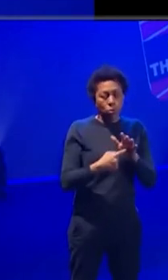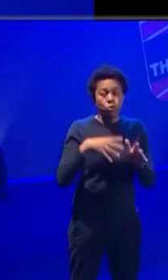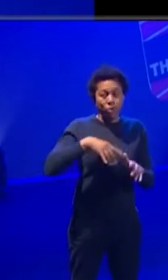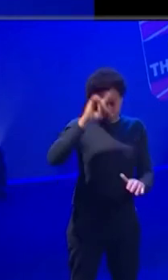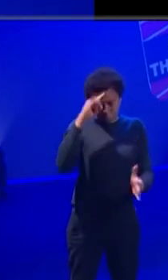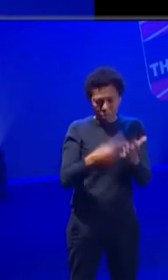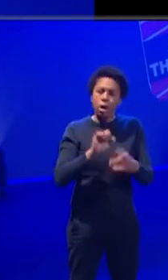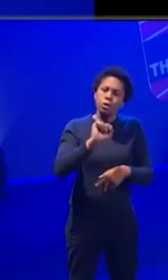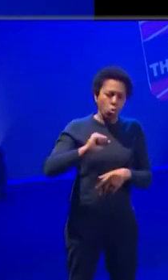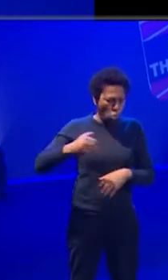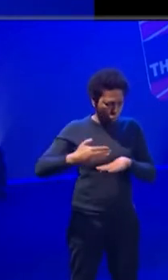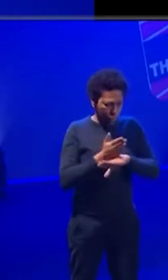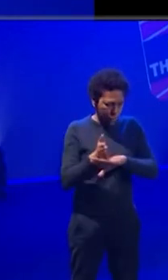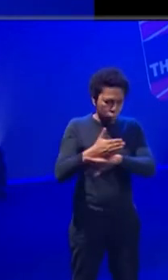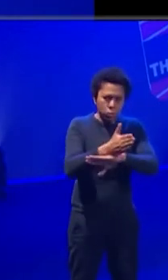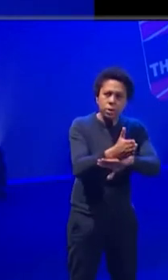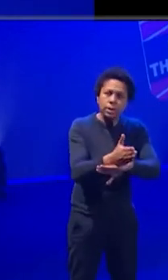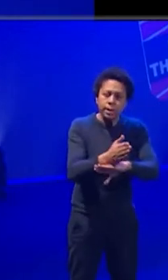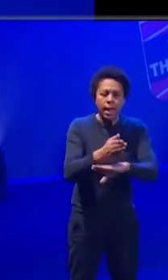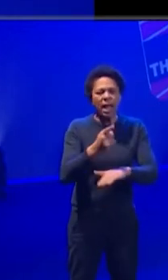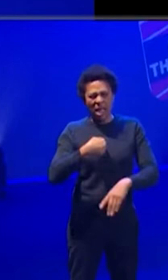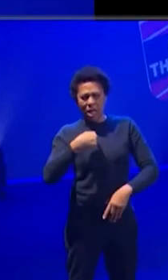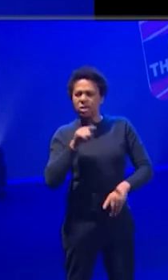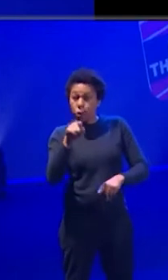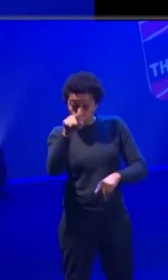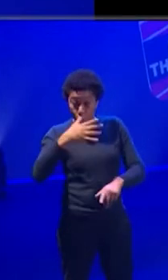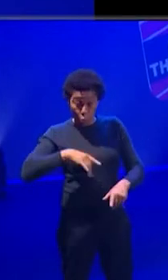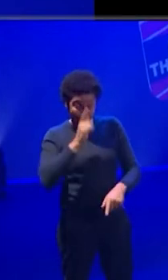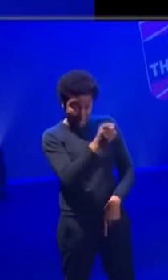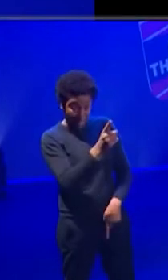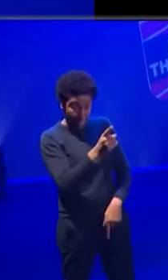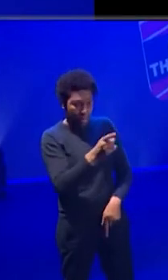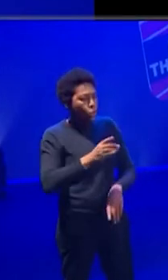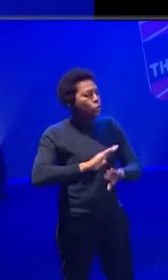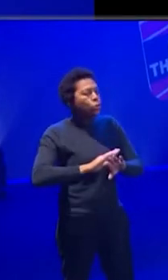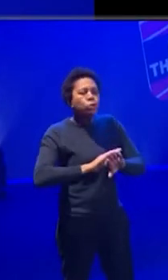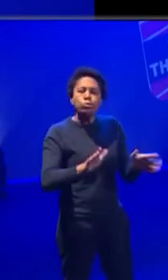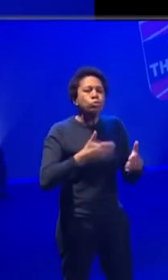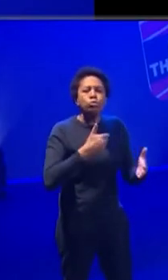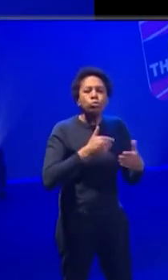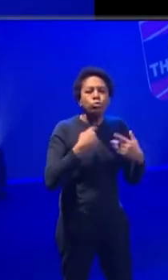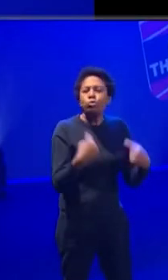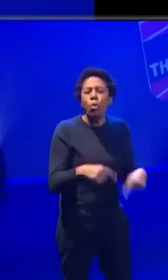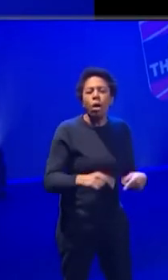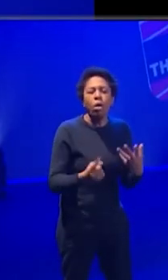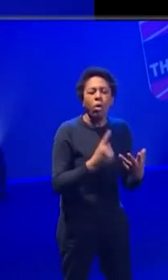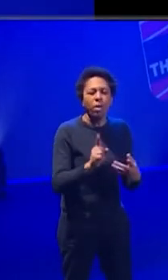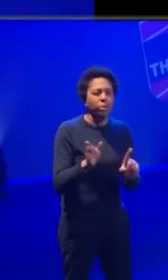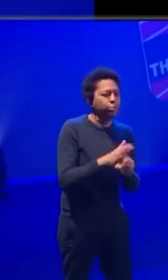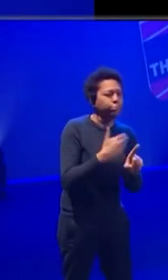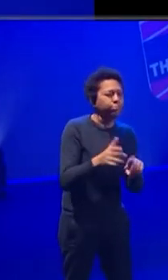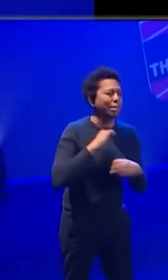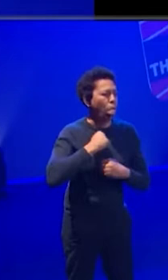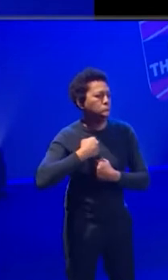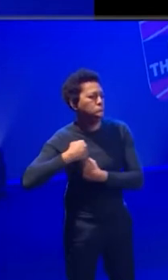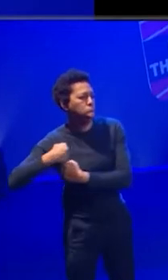and to follow what it is that you want to do and see and hear and perceive and people that you